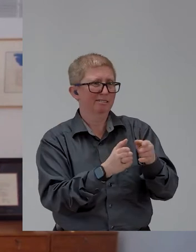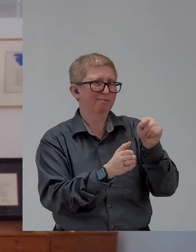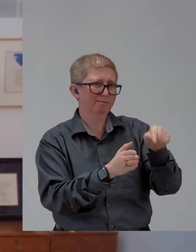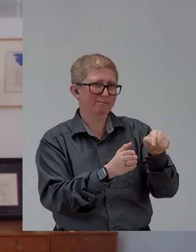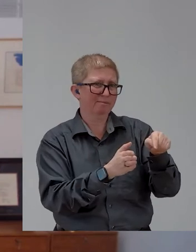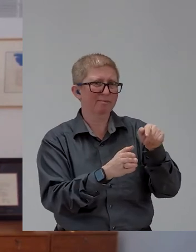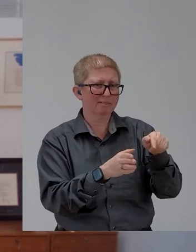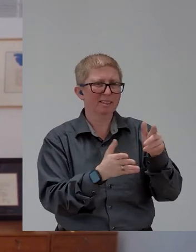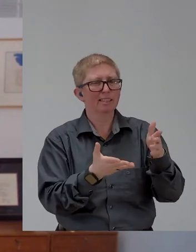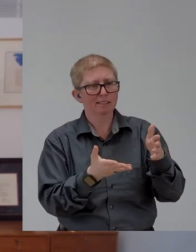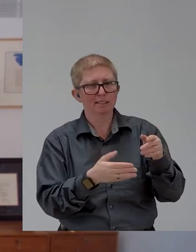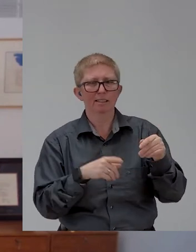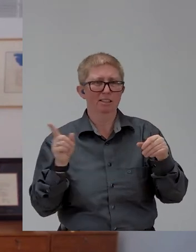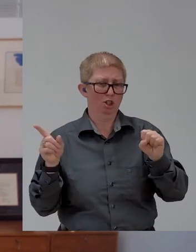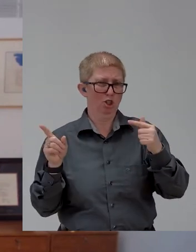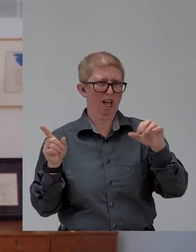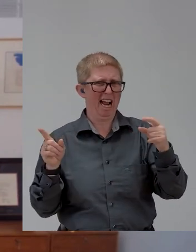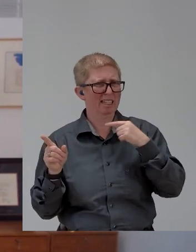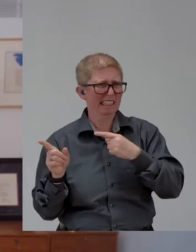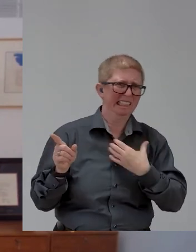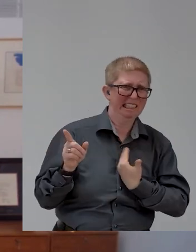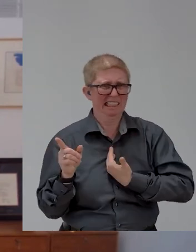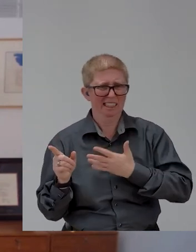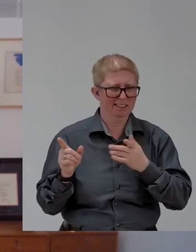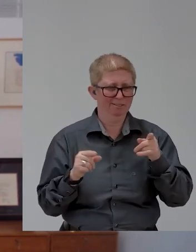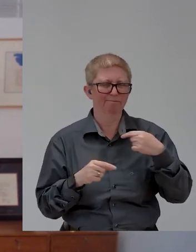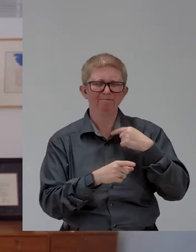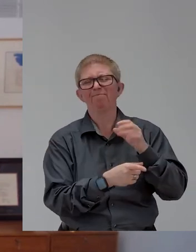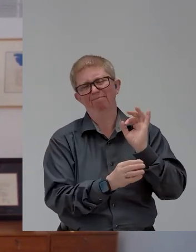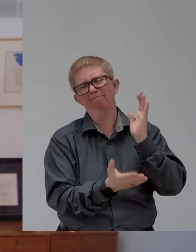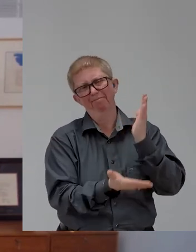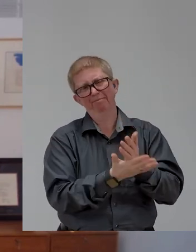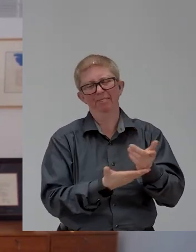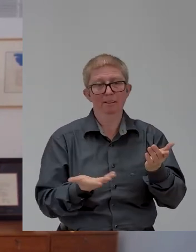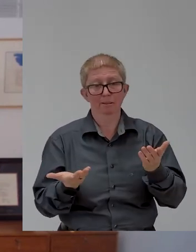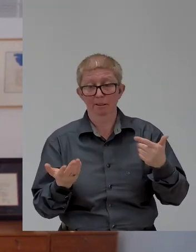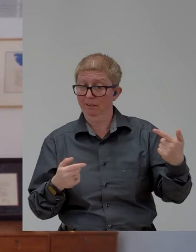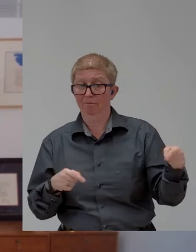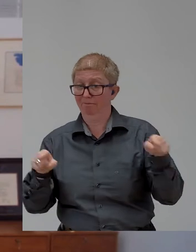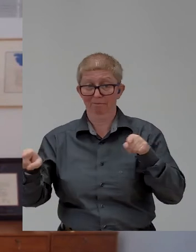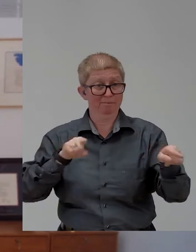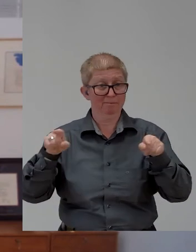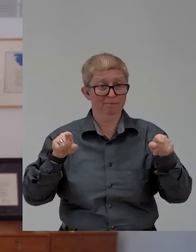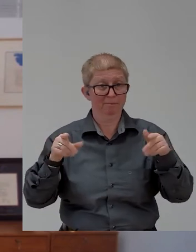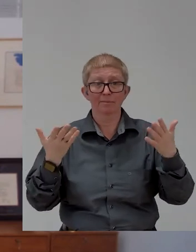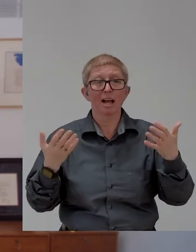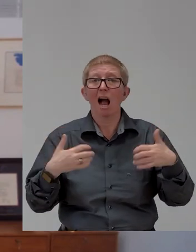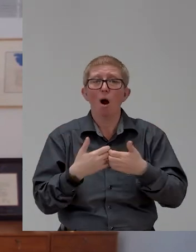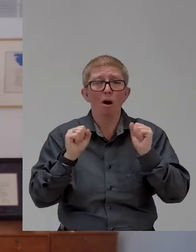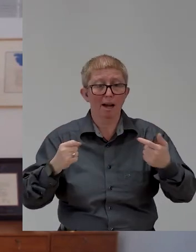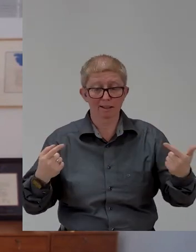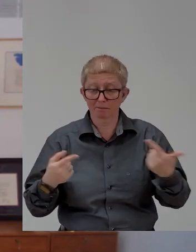so, the question is, how do we kind of deal with both at the same time? Because we don't just want to say, everything is bad.